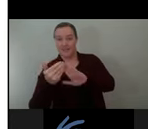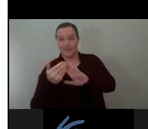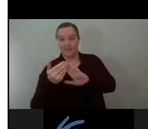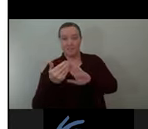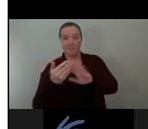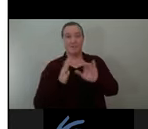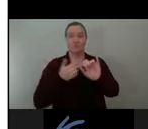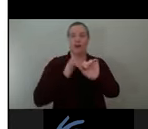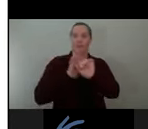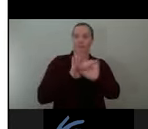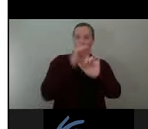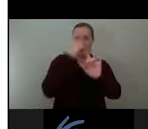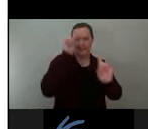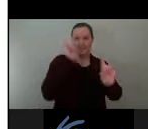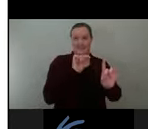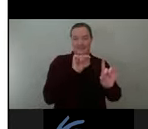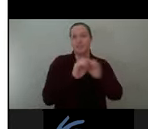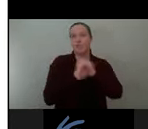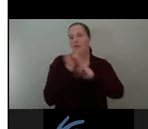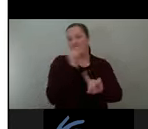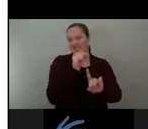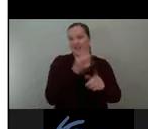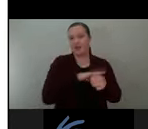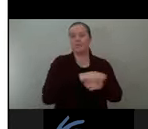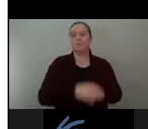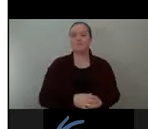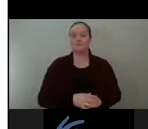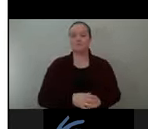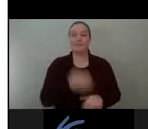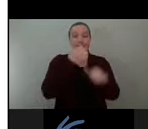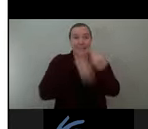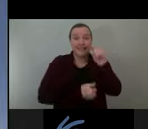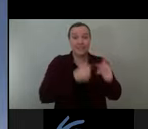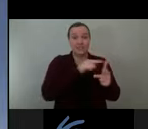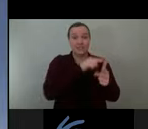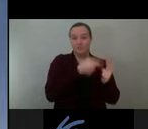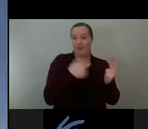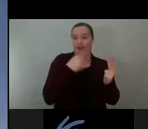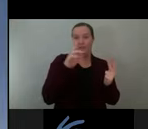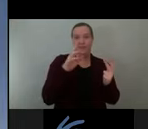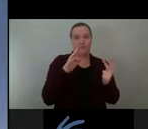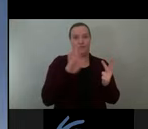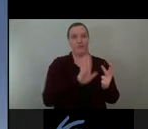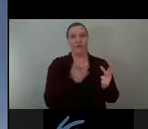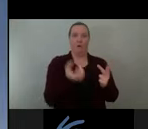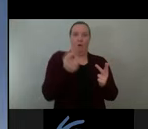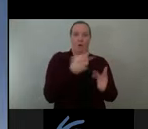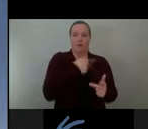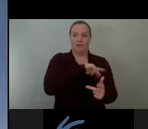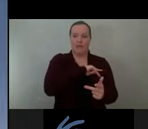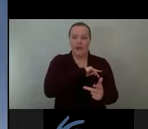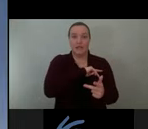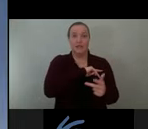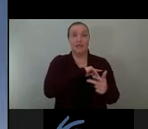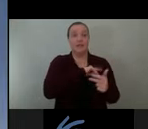from one intersection to the other, with each having their own bent buddies with a different pattern. Finally, the bucket or the